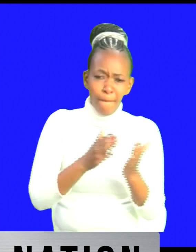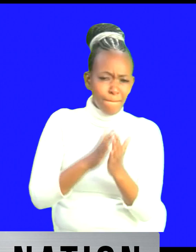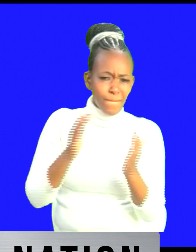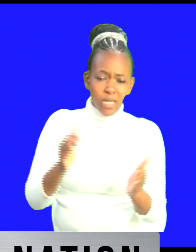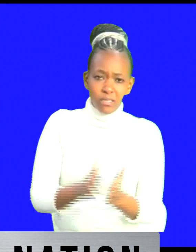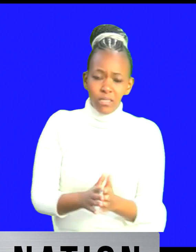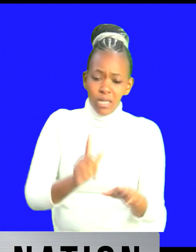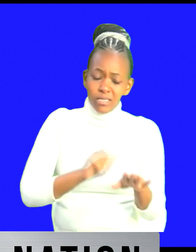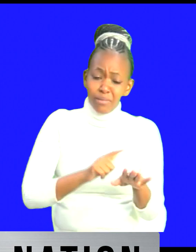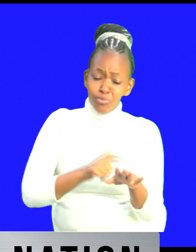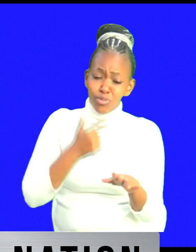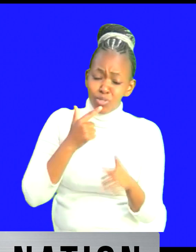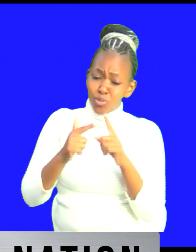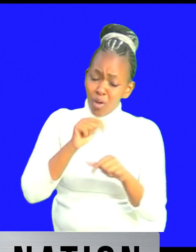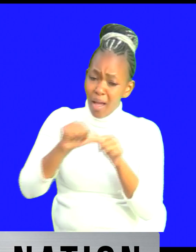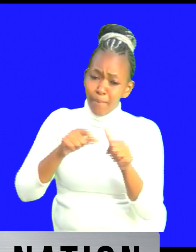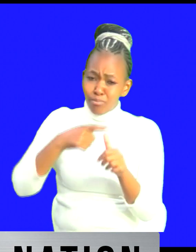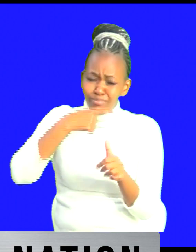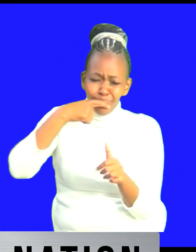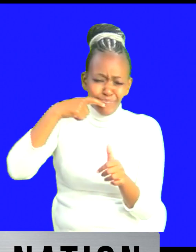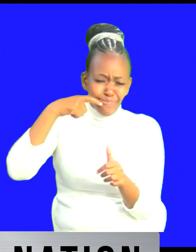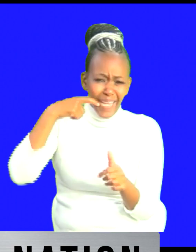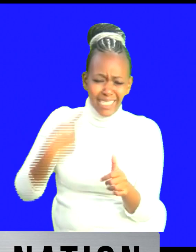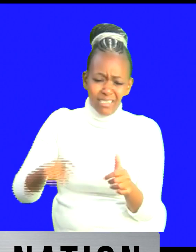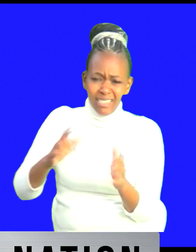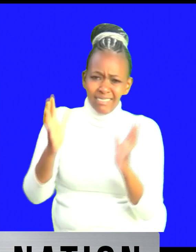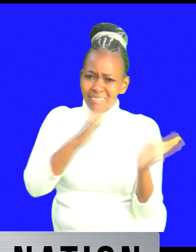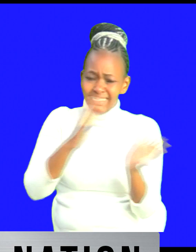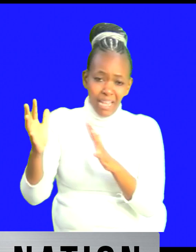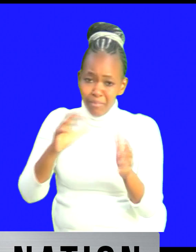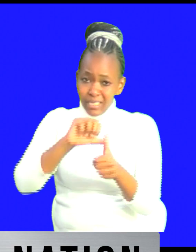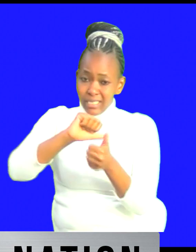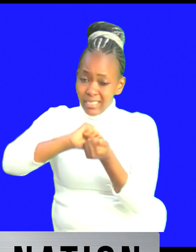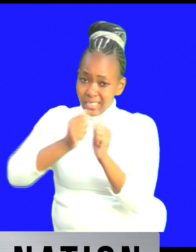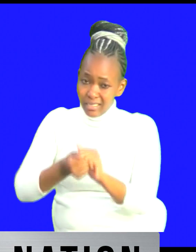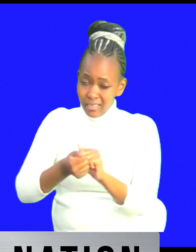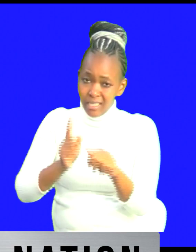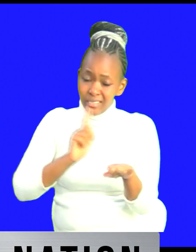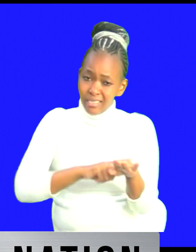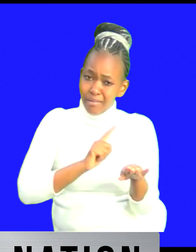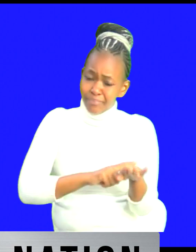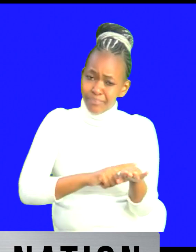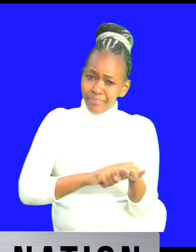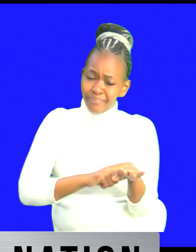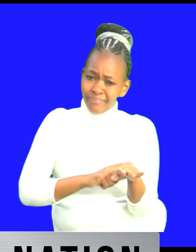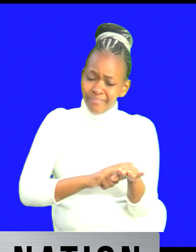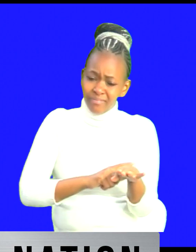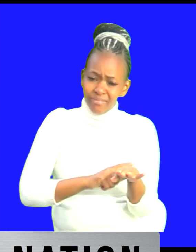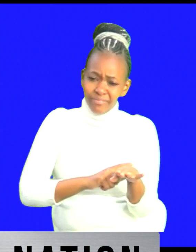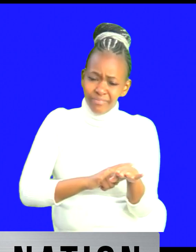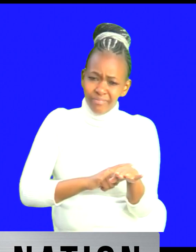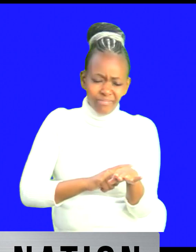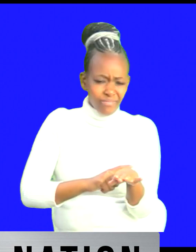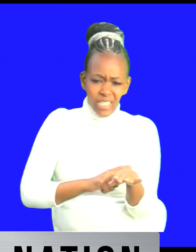we talk about drought with the climate change and all that i think you will agree with me when it comes to a natural calamity that